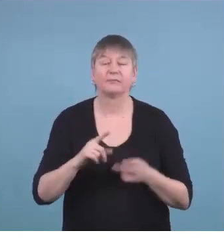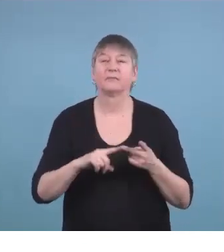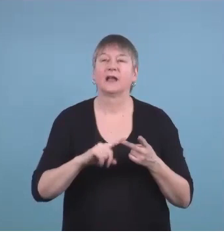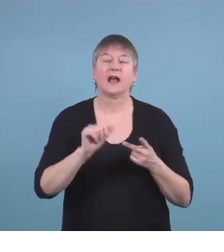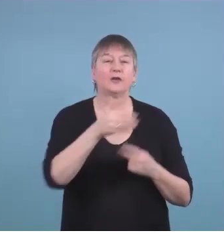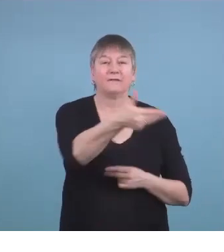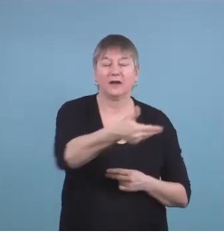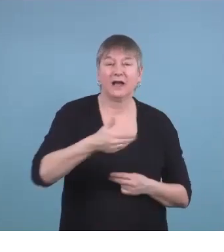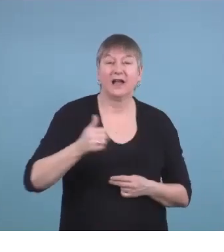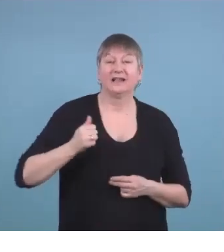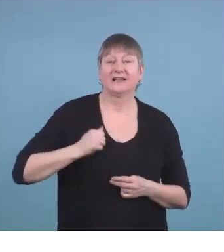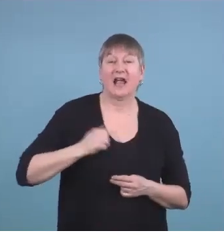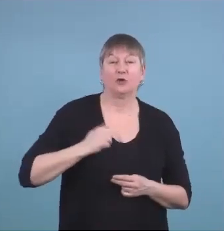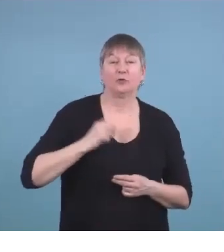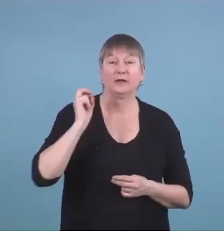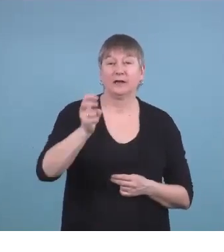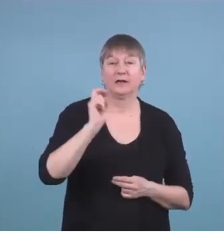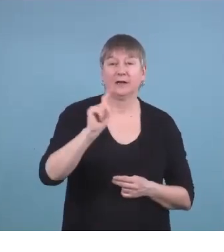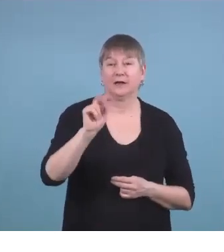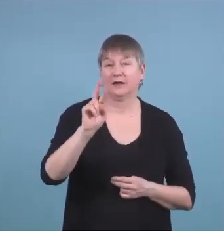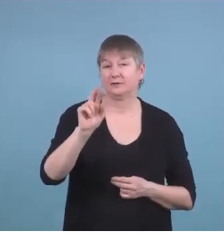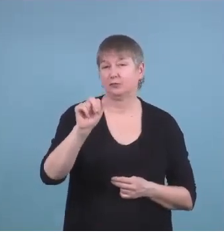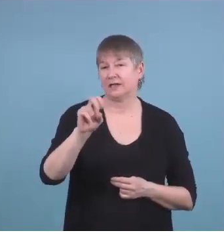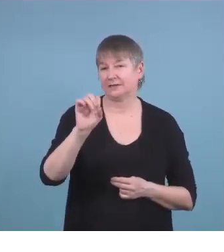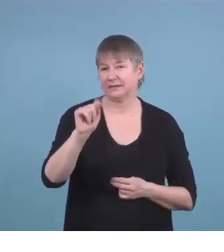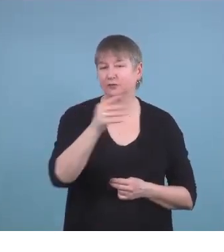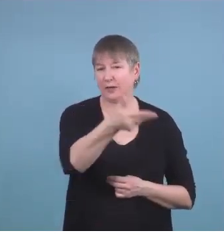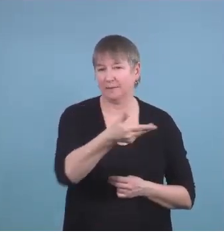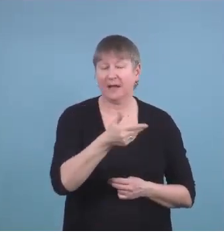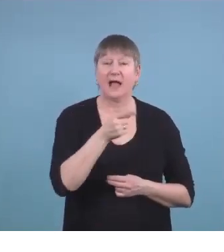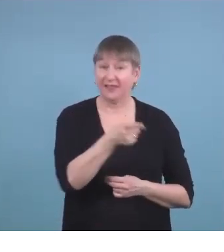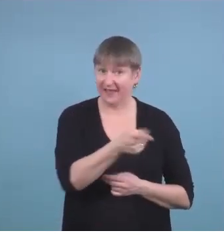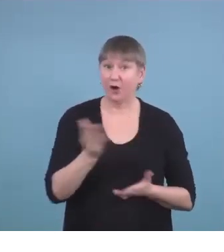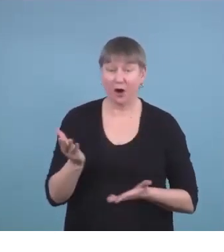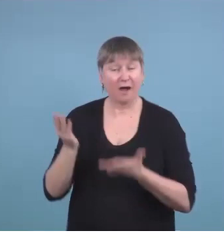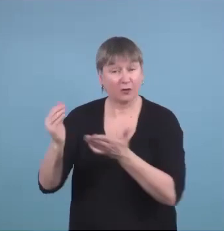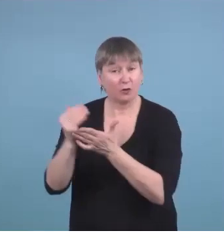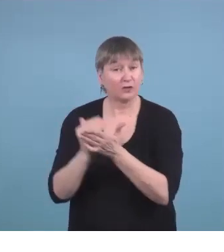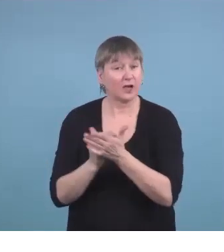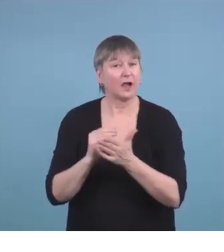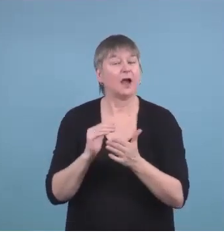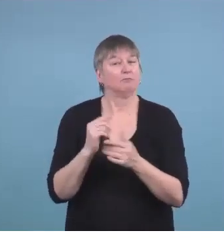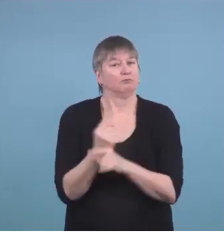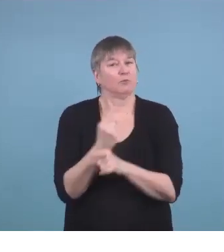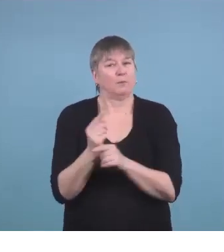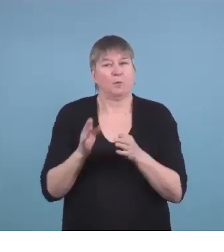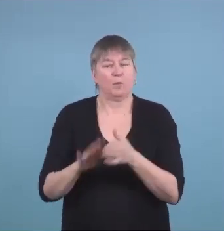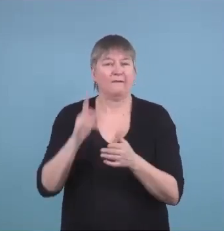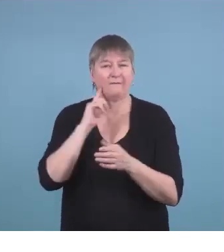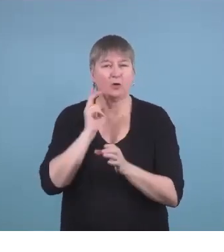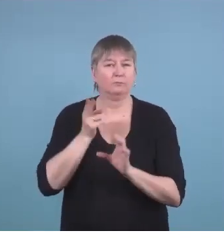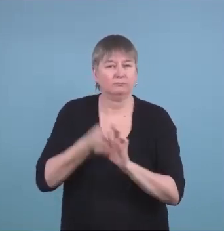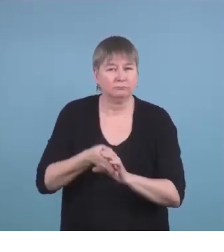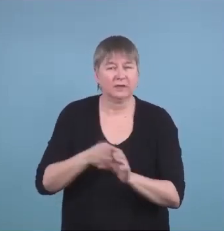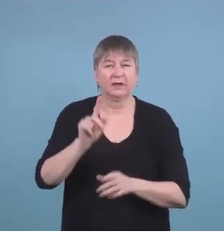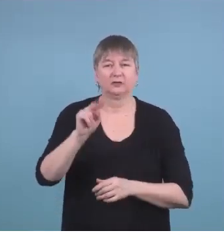Calgary Transit to come and they offer a course on how to ride transit and initially